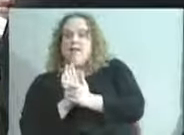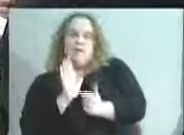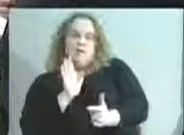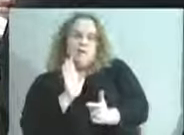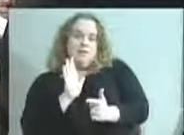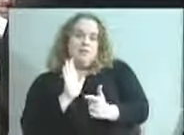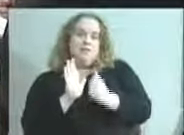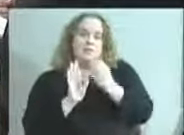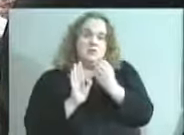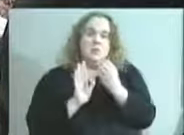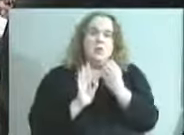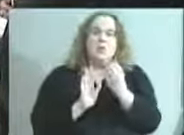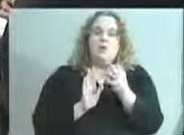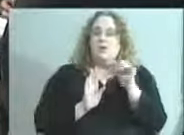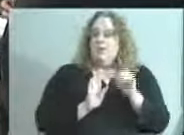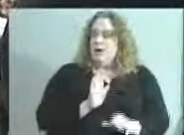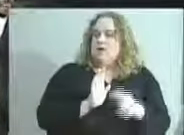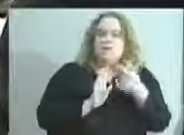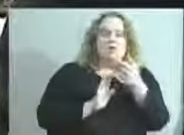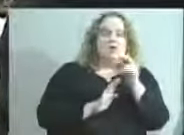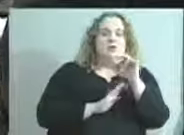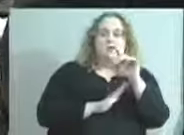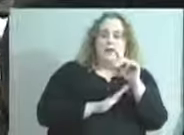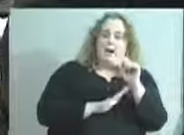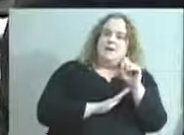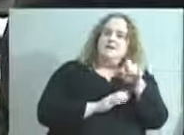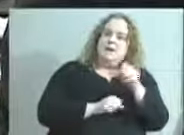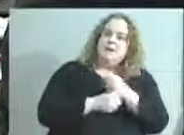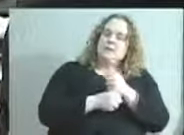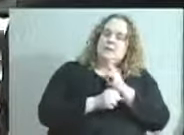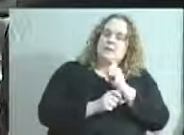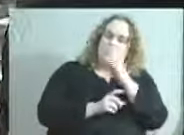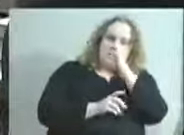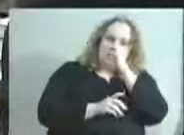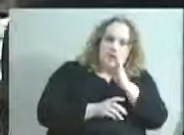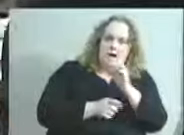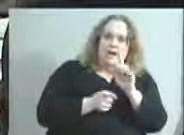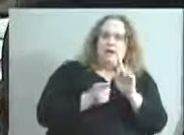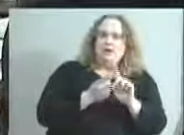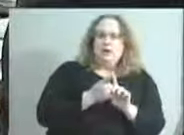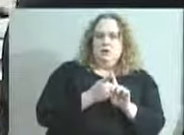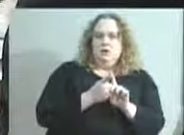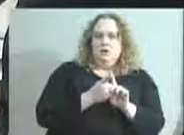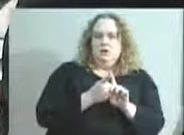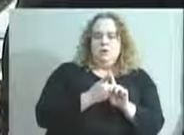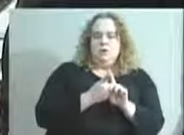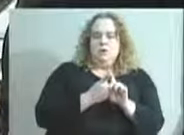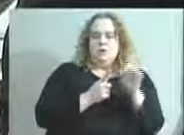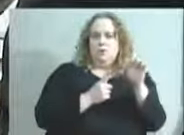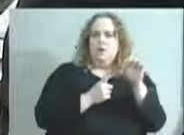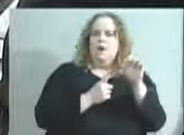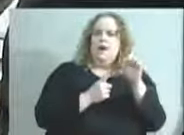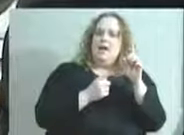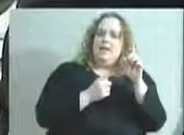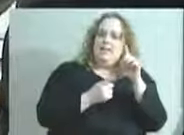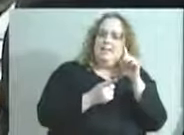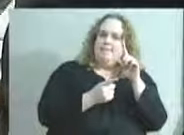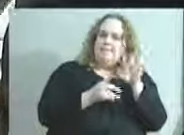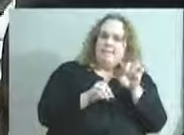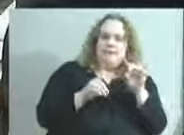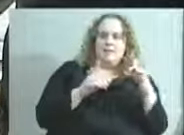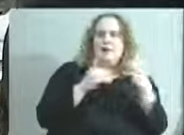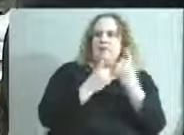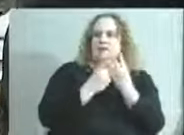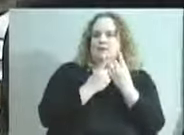supplements, but those grants and gifts have to be made directly to the public agency, not to an individual. So, direct payments